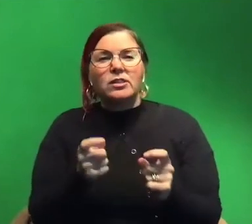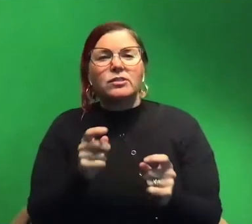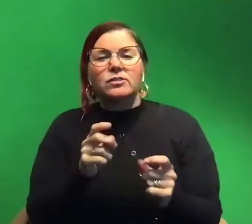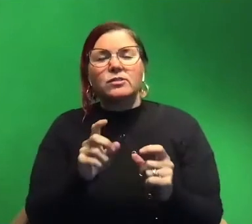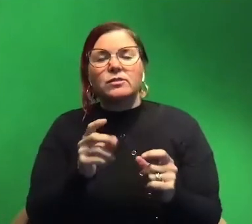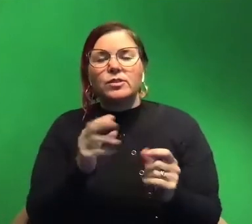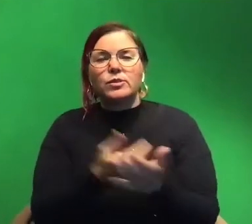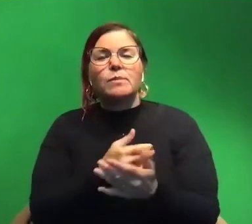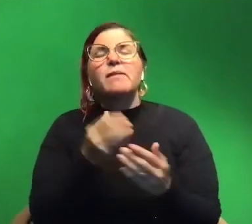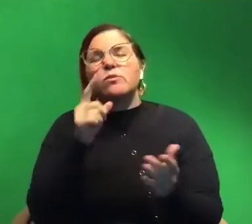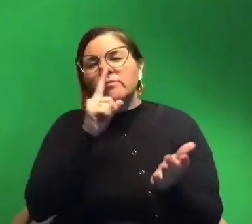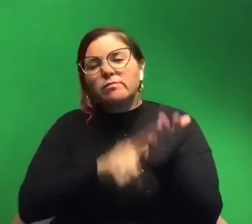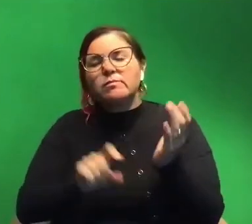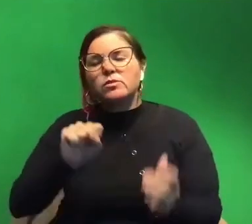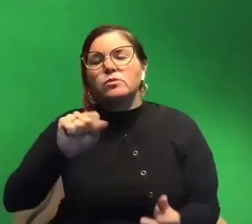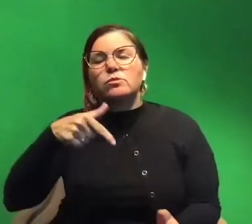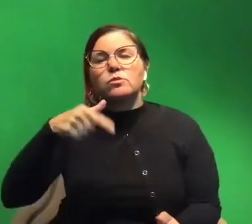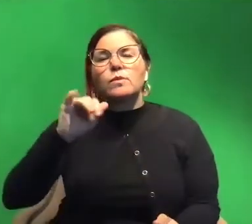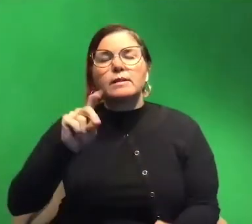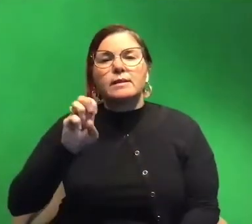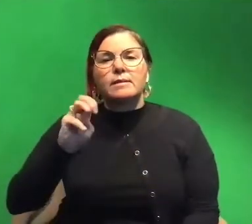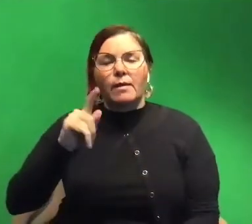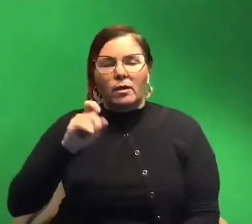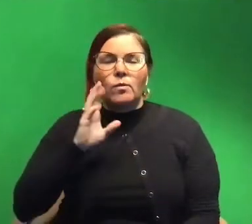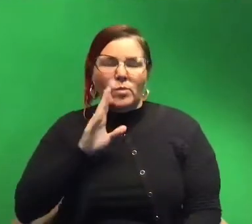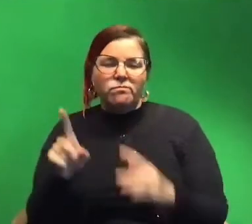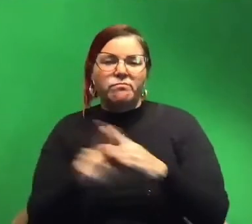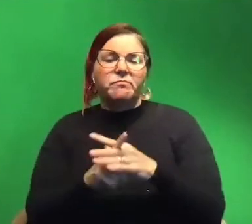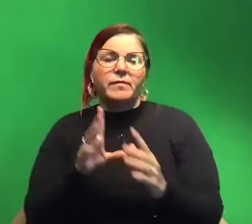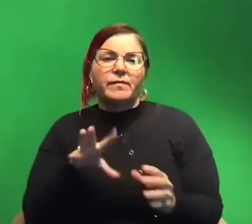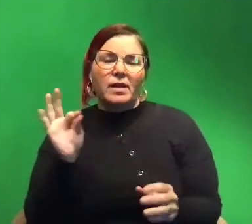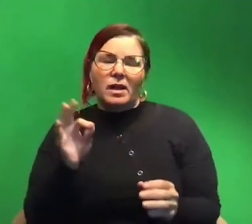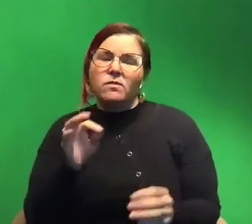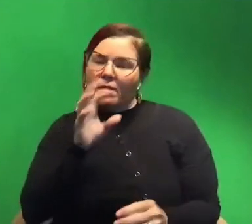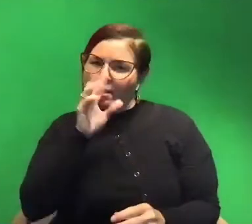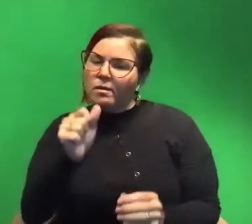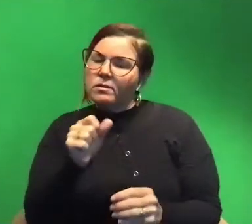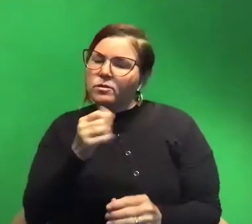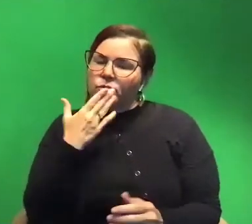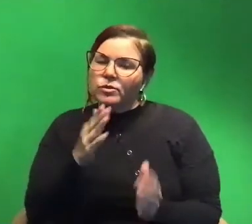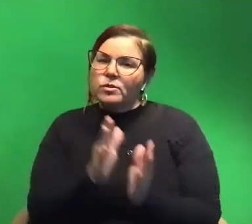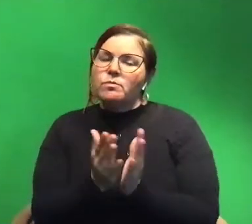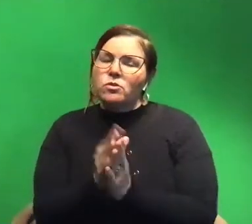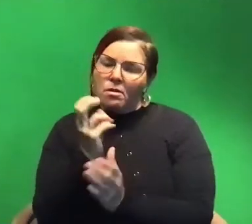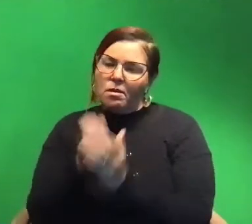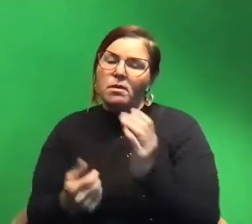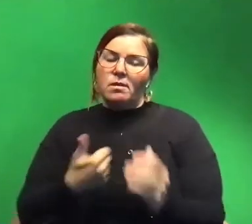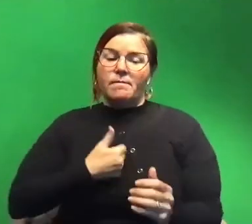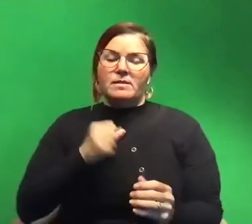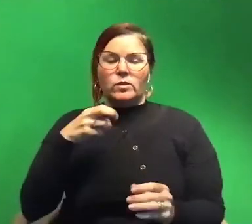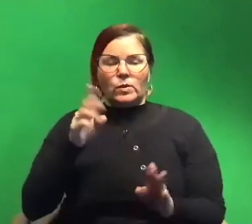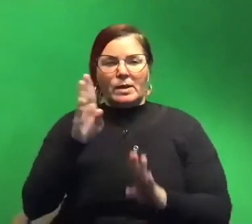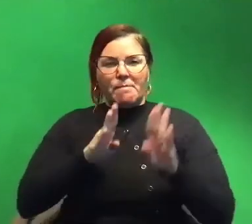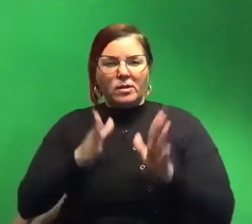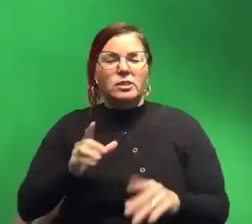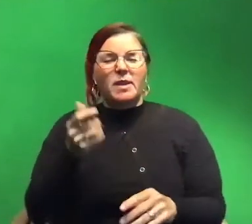look up Squid Empire you'll find it. It is a page-turner. I am a squid biologist, but still I think anybody